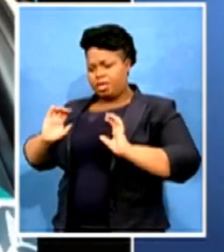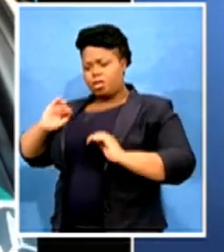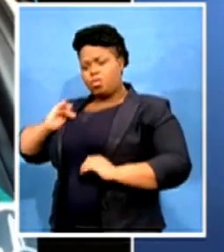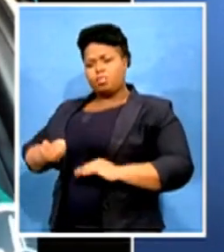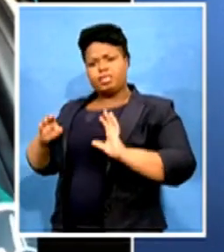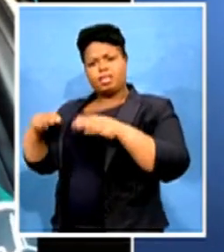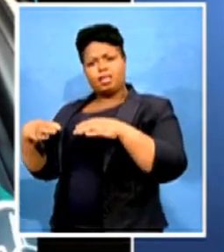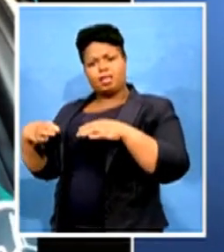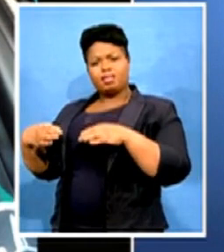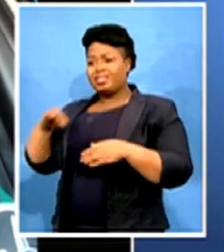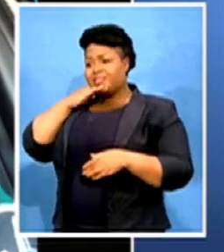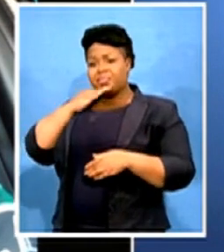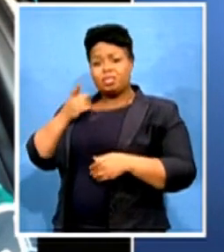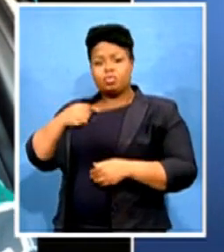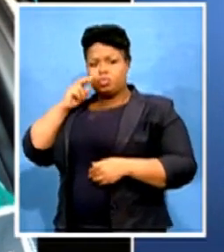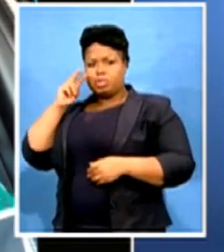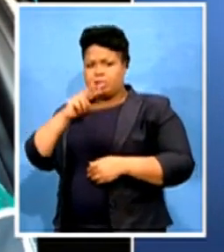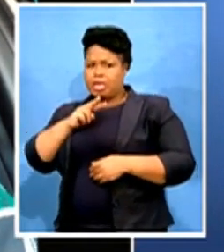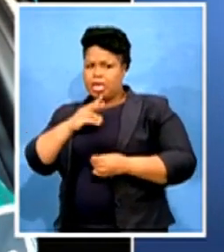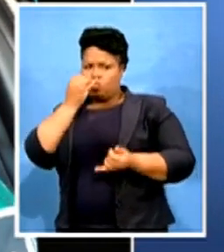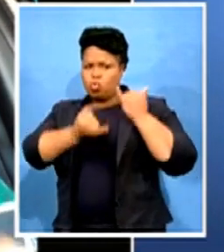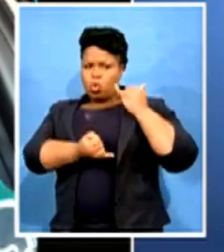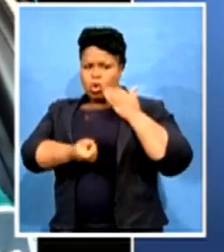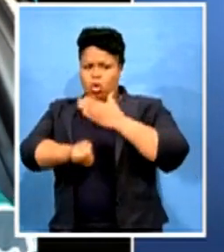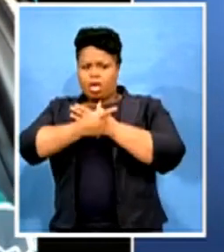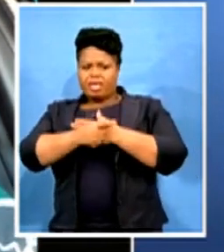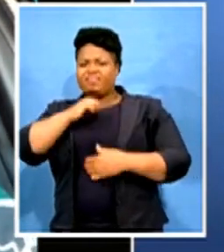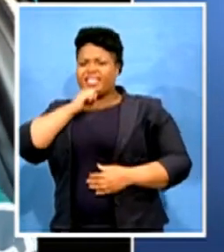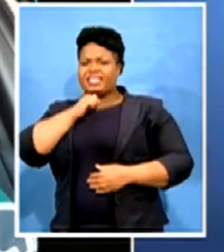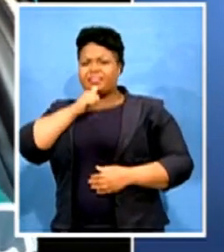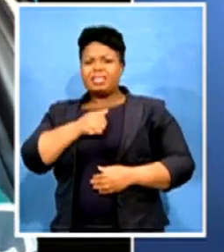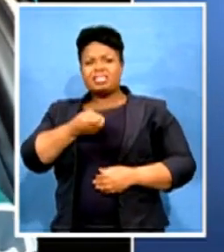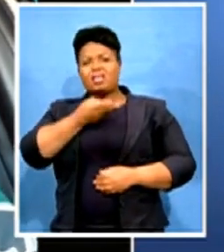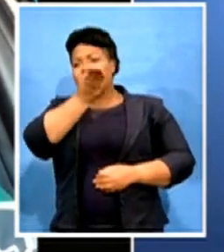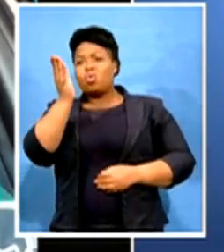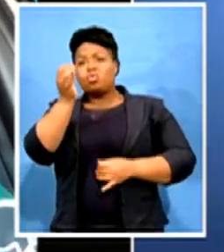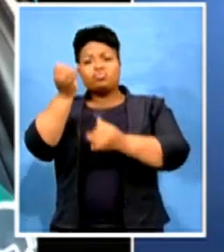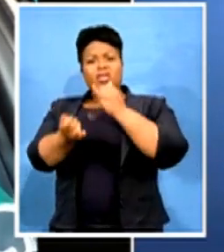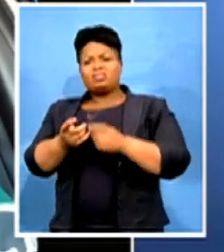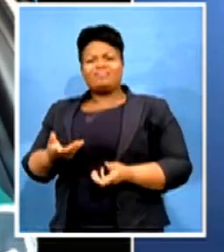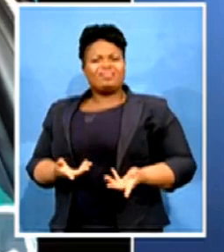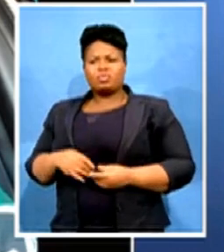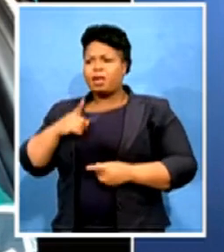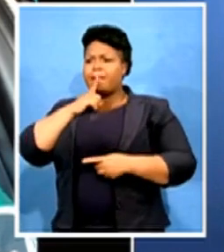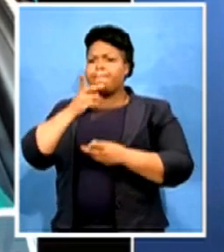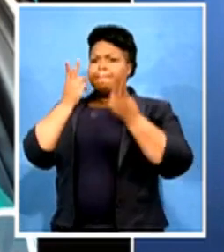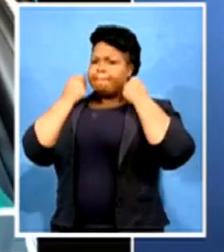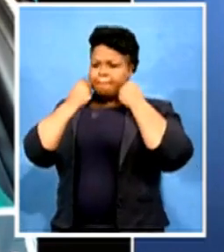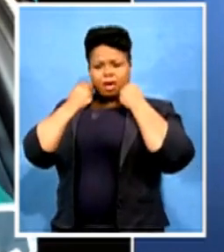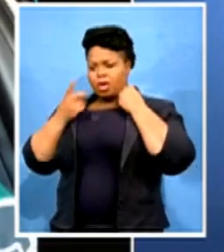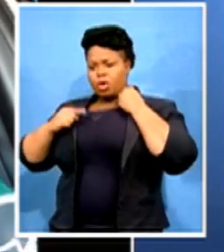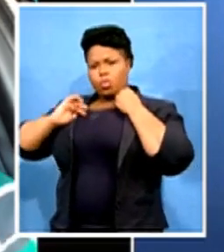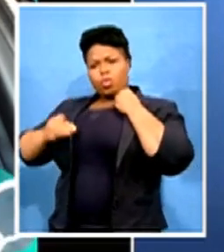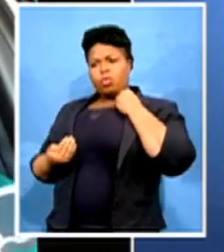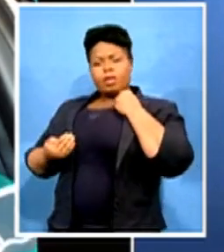things which are wrong, even if the majority is saying it's right, we keep quiet as women because we bear the brand. And at the end of the